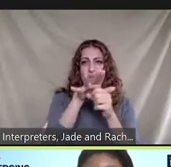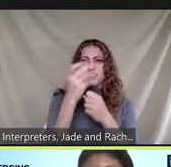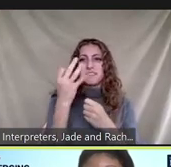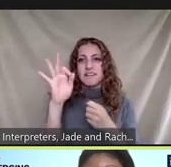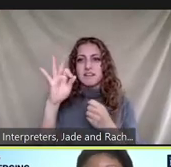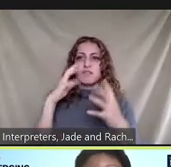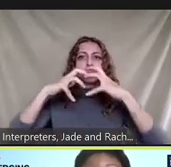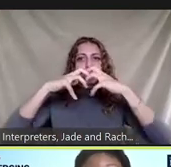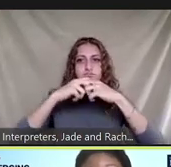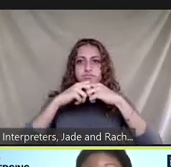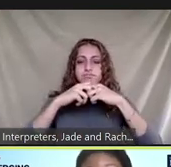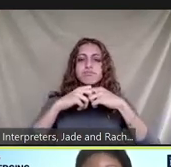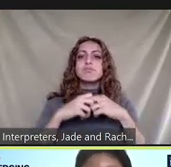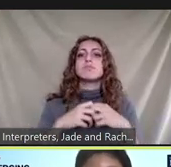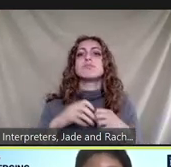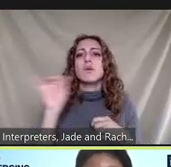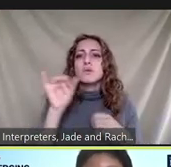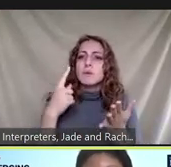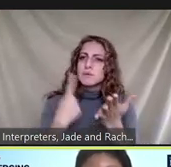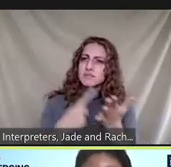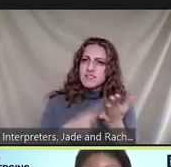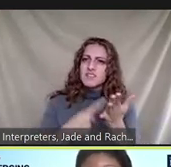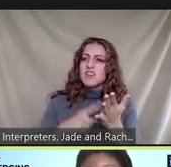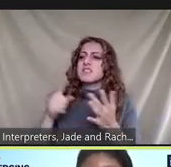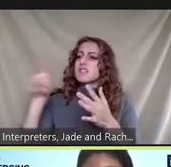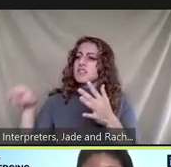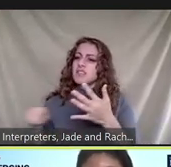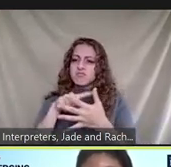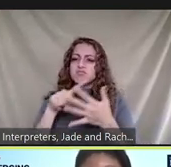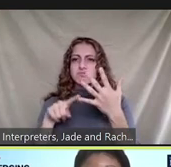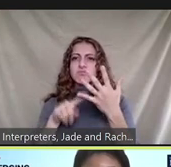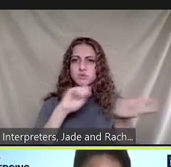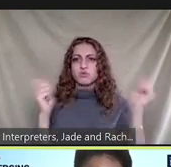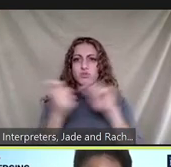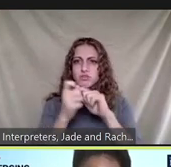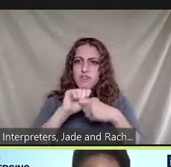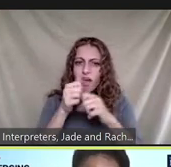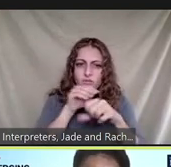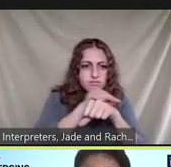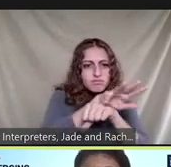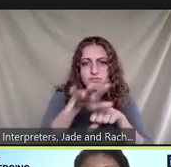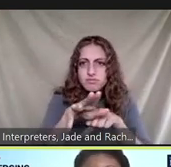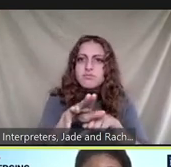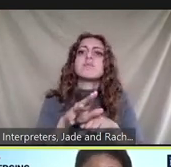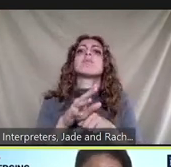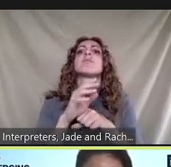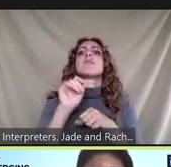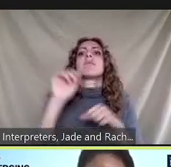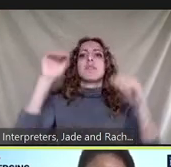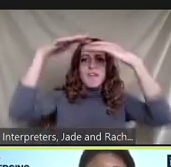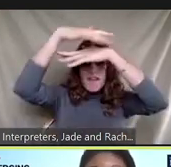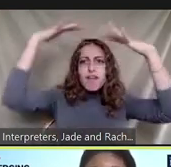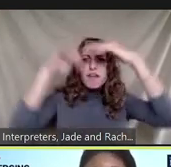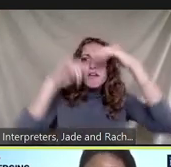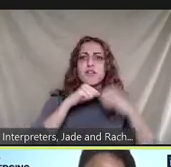discussion of the implications of these activity changes for air pollution future mitigation and how these factors are